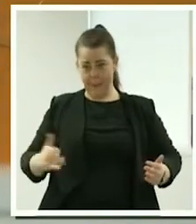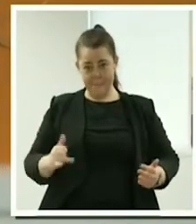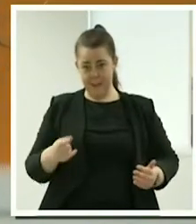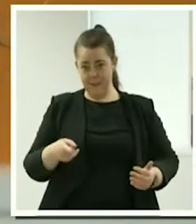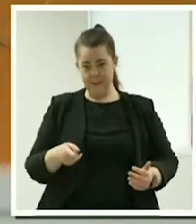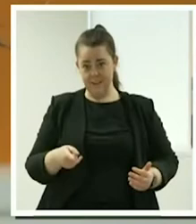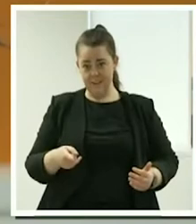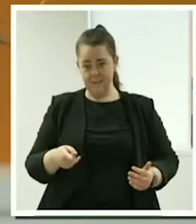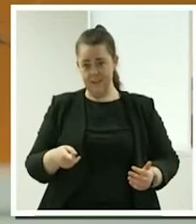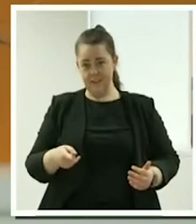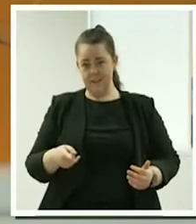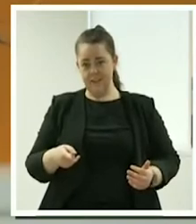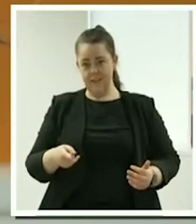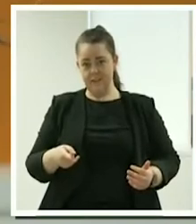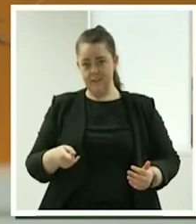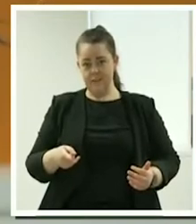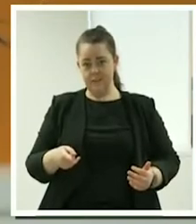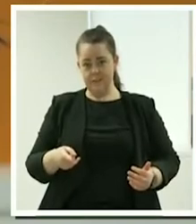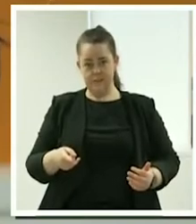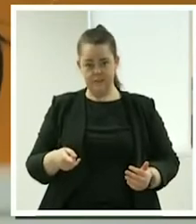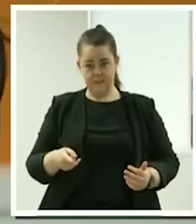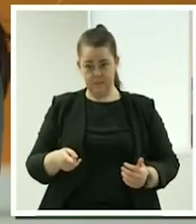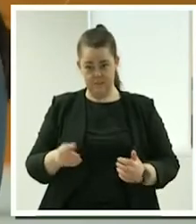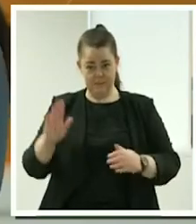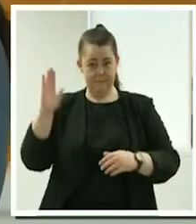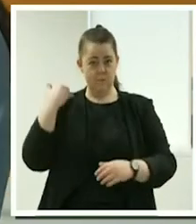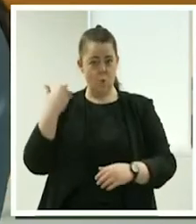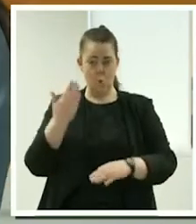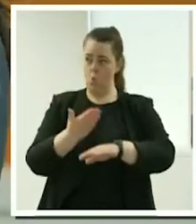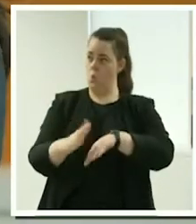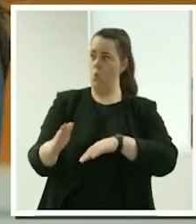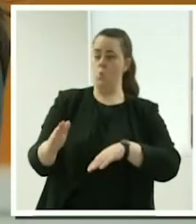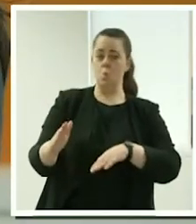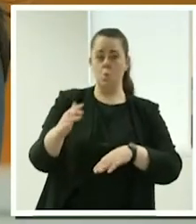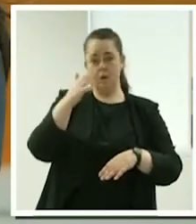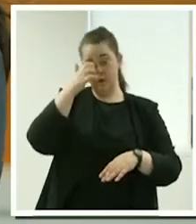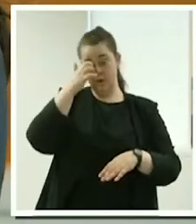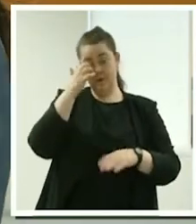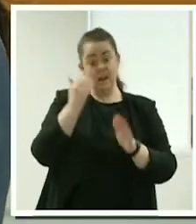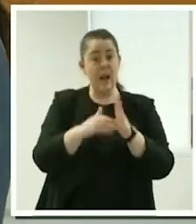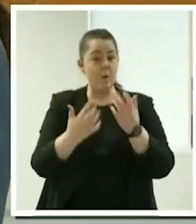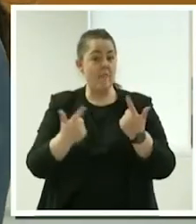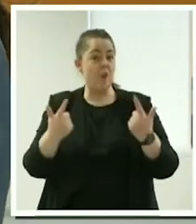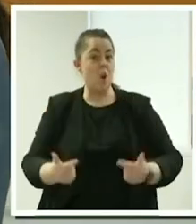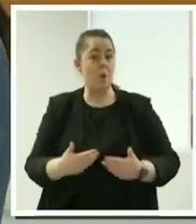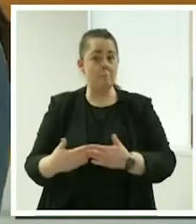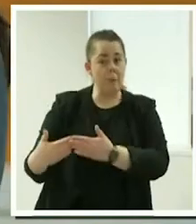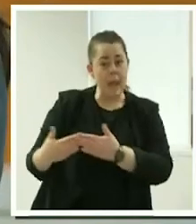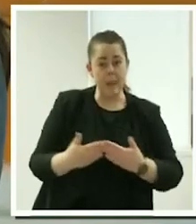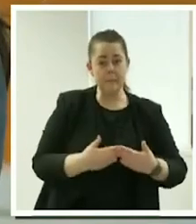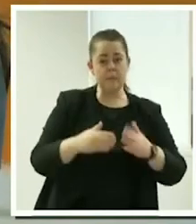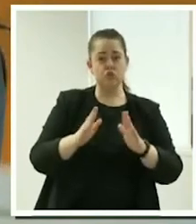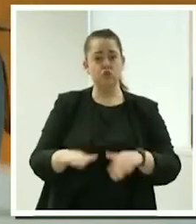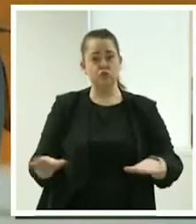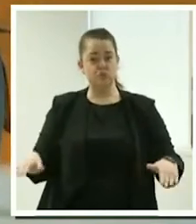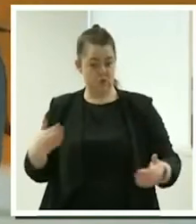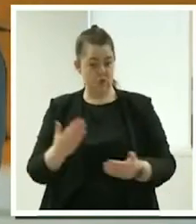for that particular help at one point of time like for instance a lot more children babies um